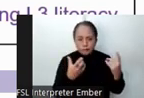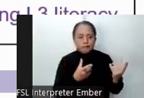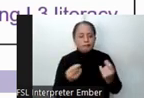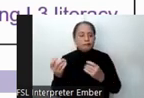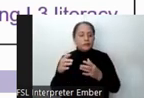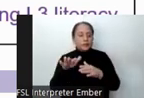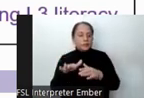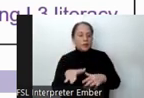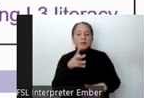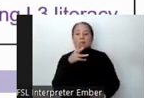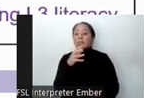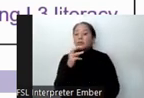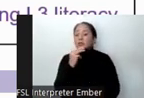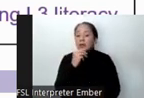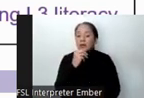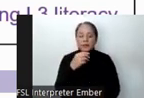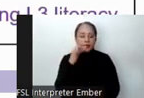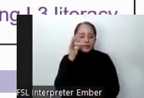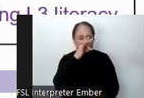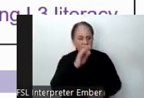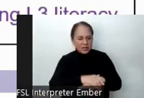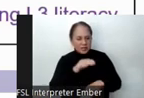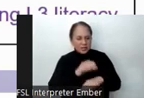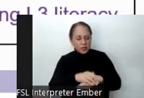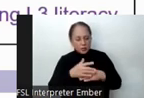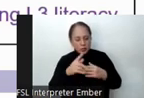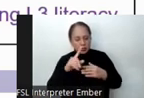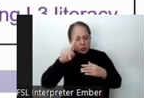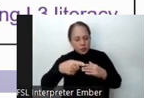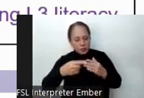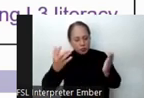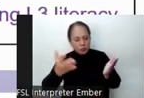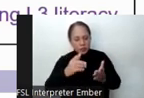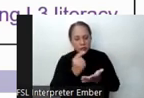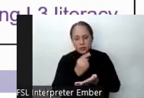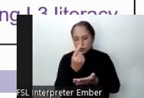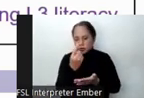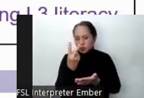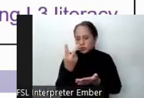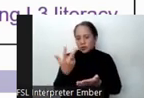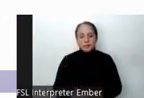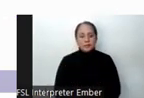child's mother tongue, with Filipino and English gradually introduced in grades 1, 2, and 3.